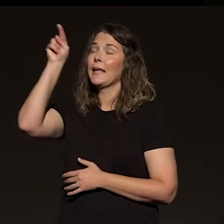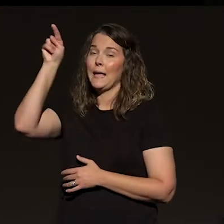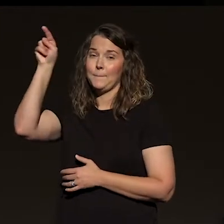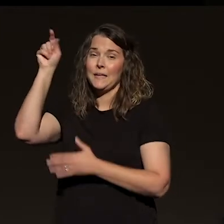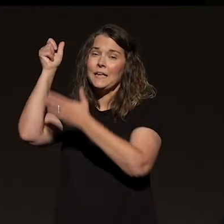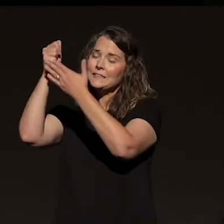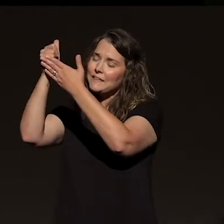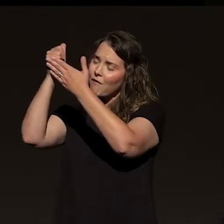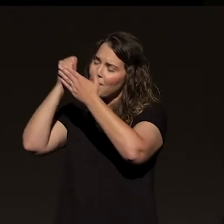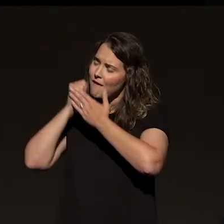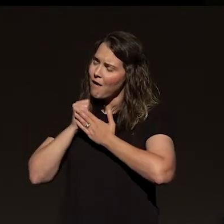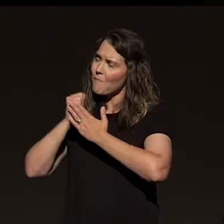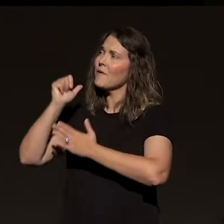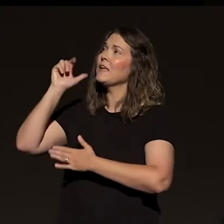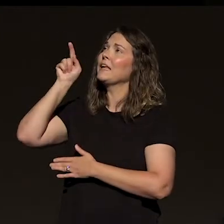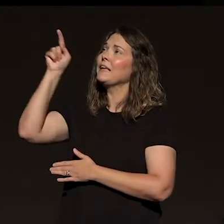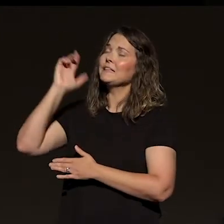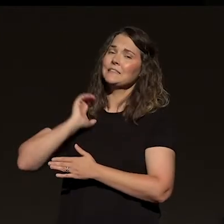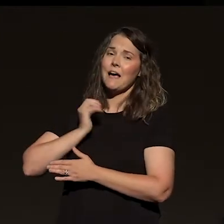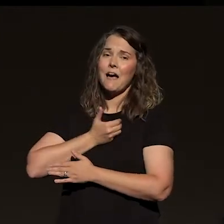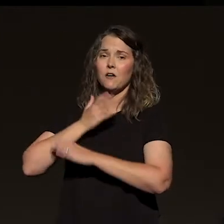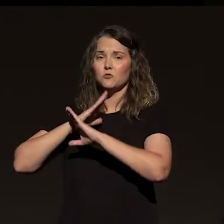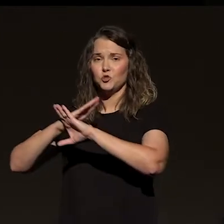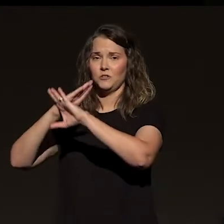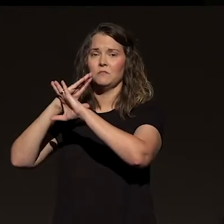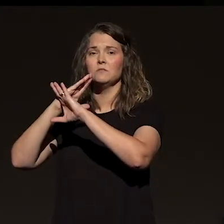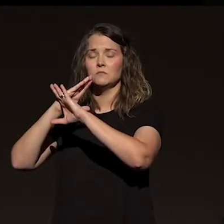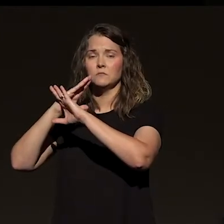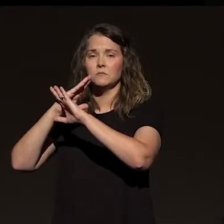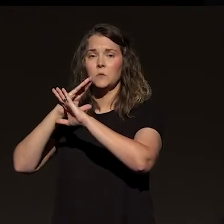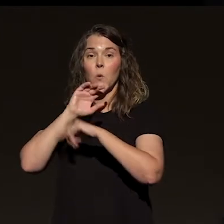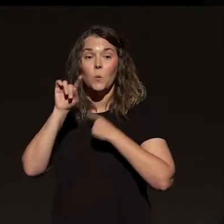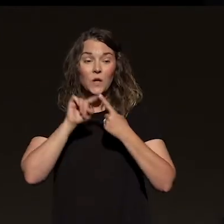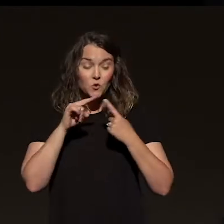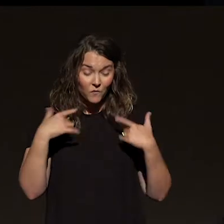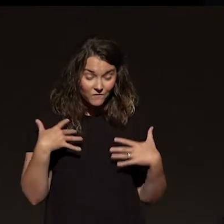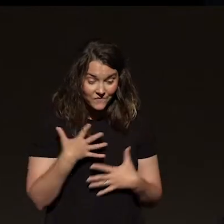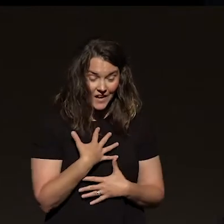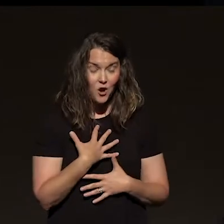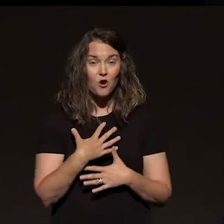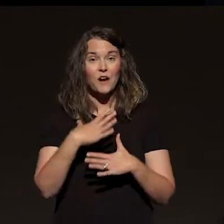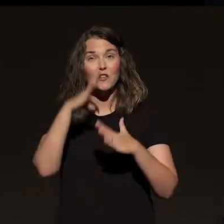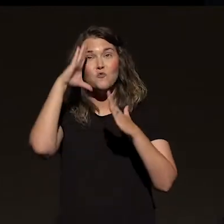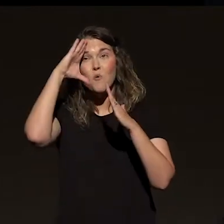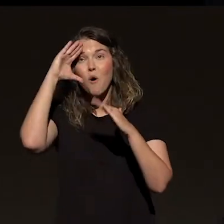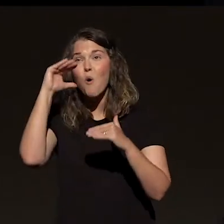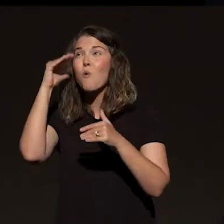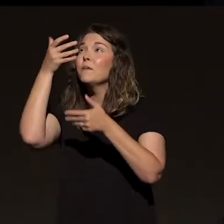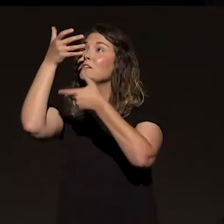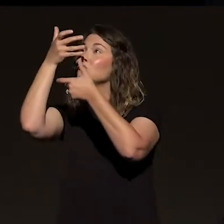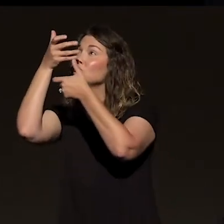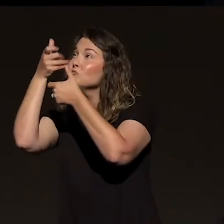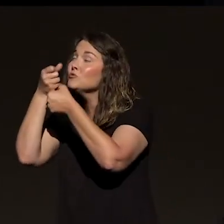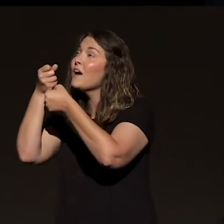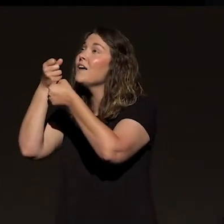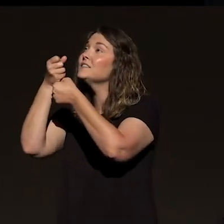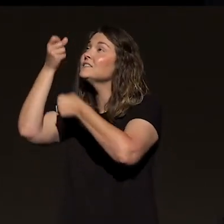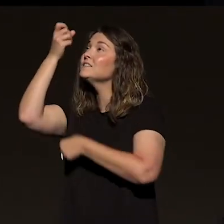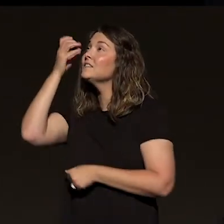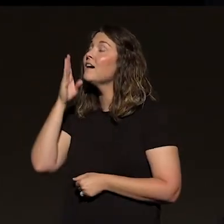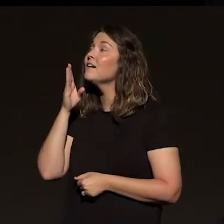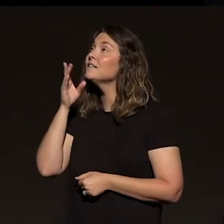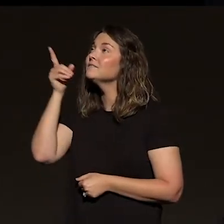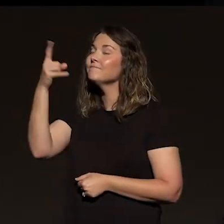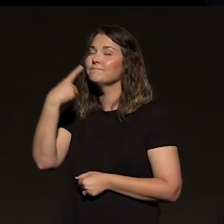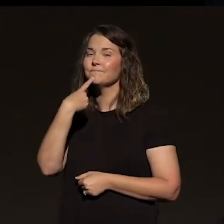our help and our shield. You see, whenever you fear and you hope and you wait on and trust in God, God